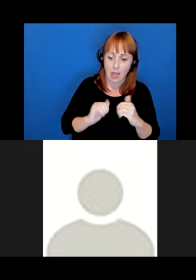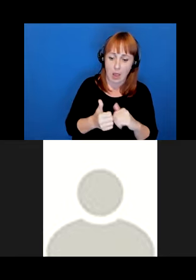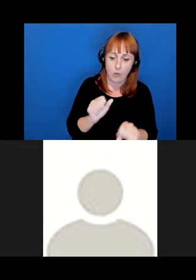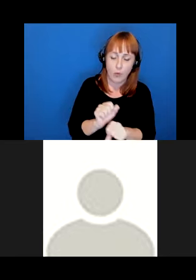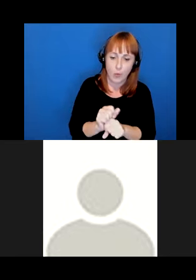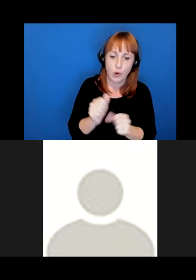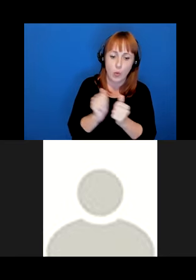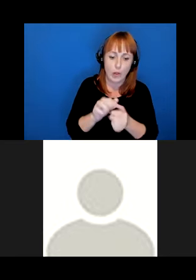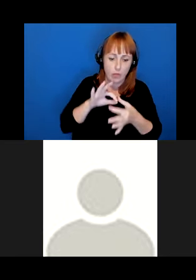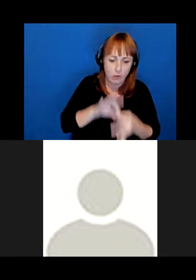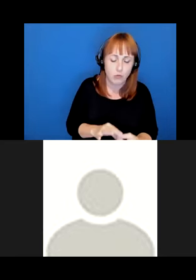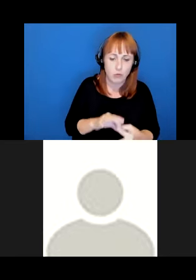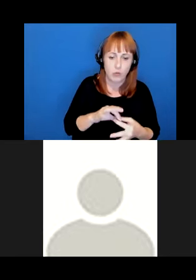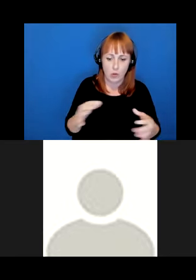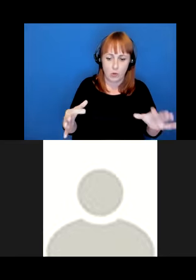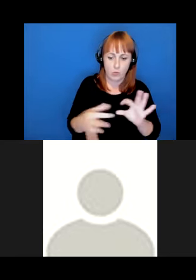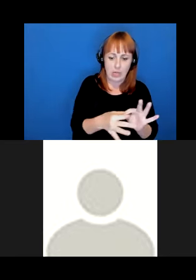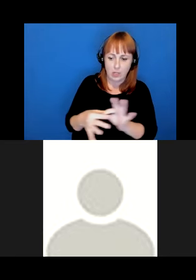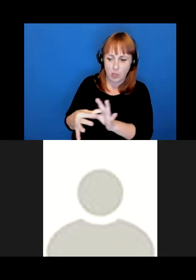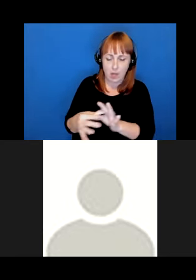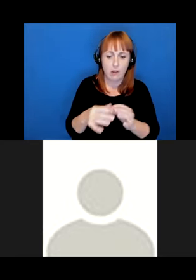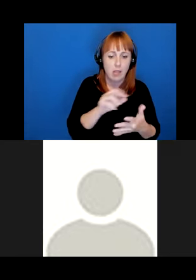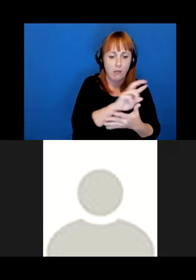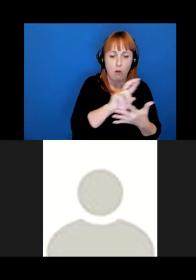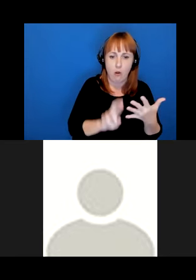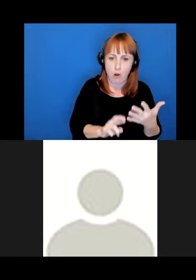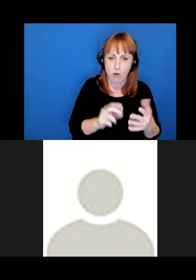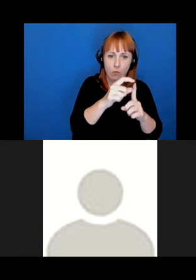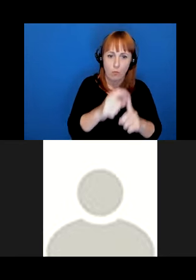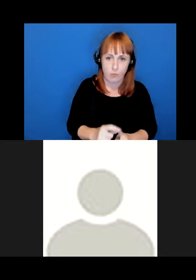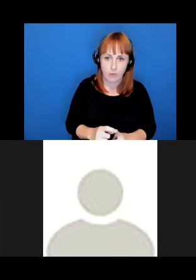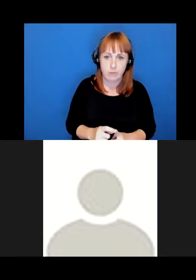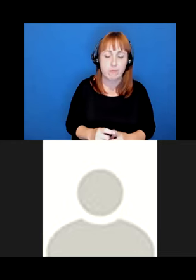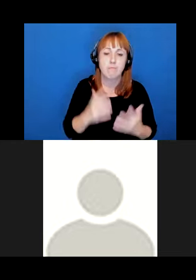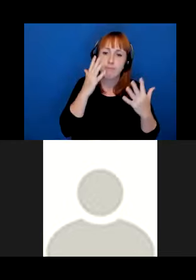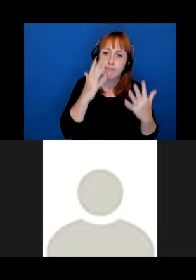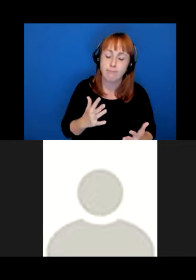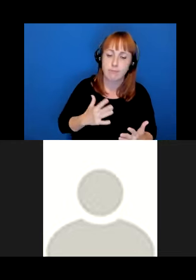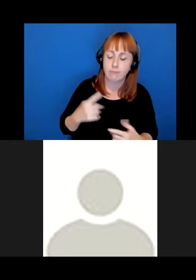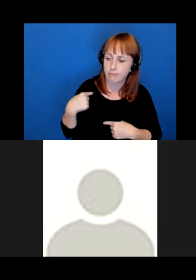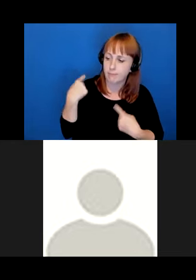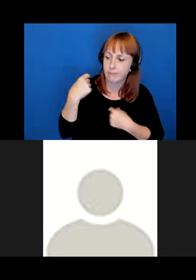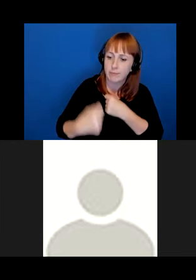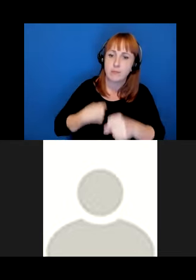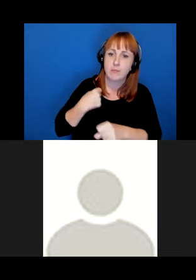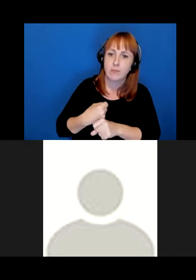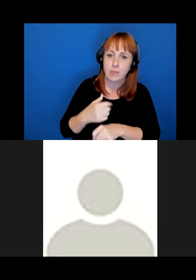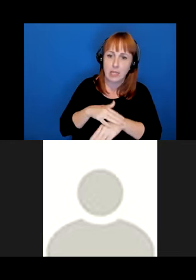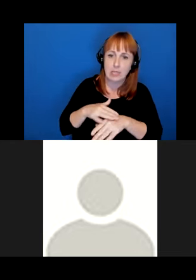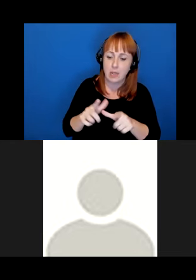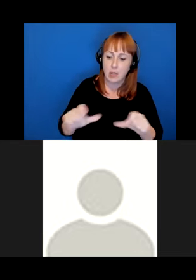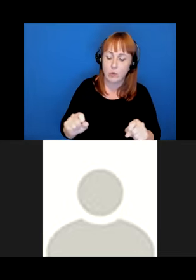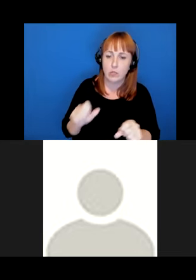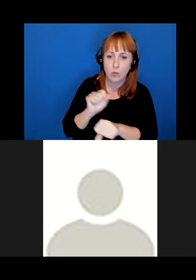relationality and the associated R words. Unfortunately, unfortunately, my many years as an indigenous linguist operating in the